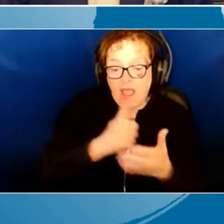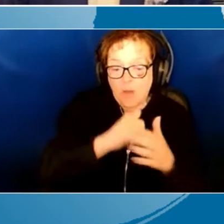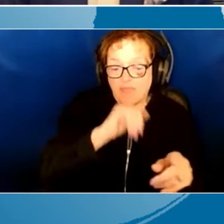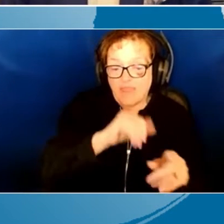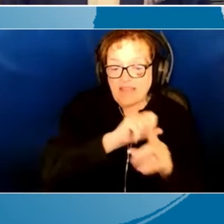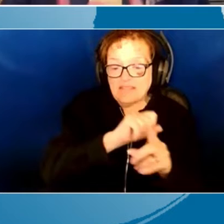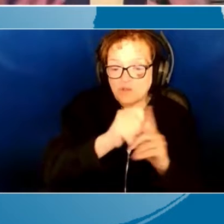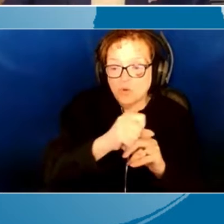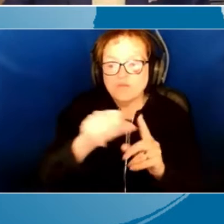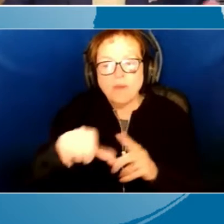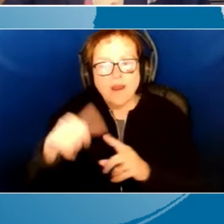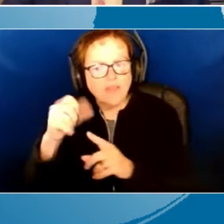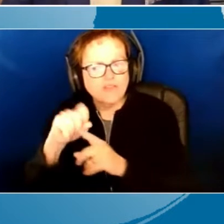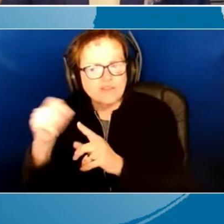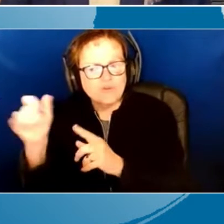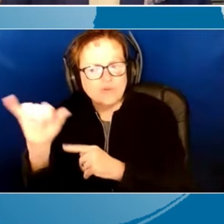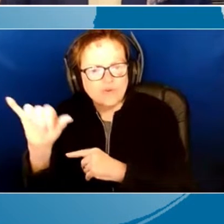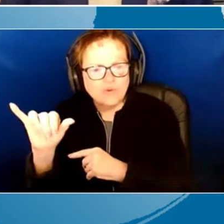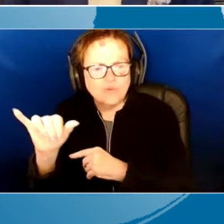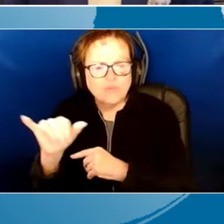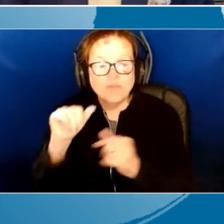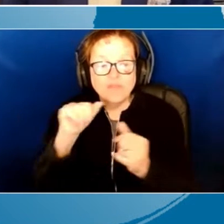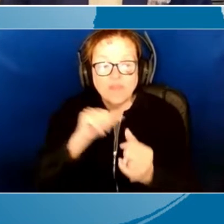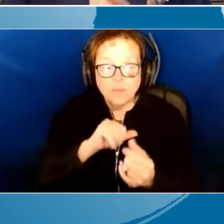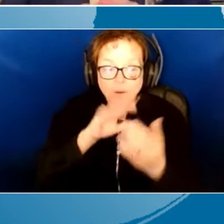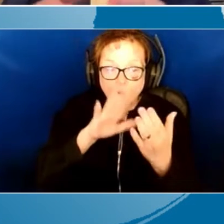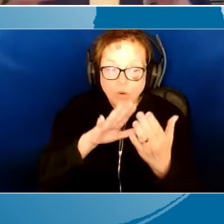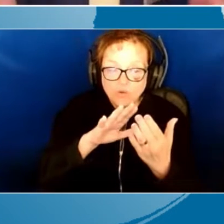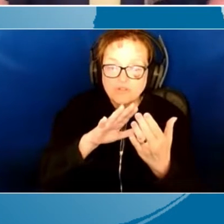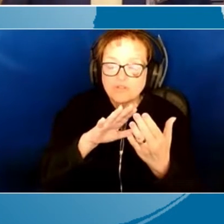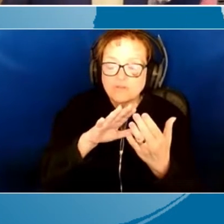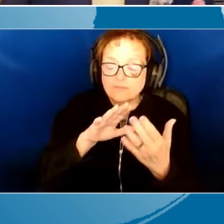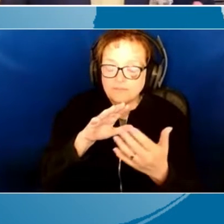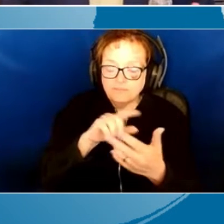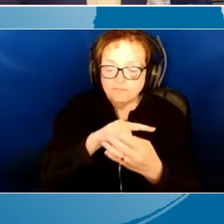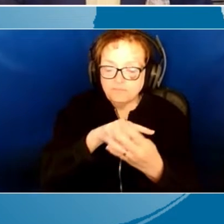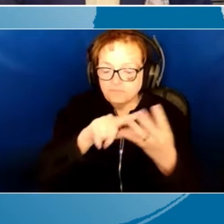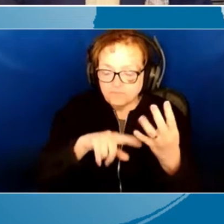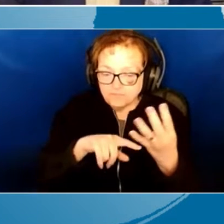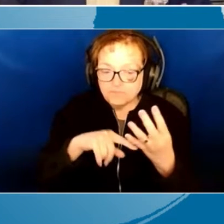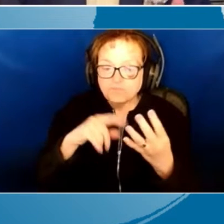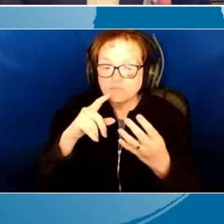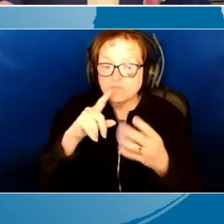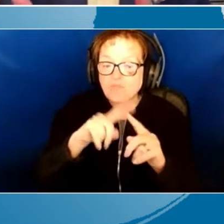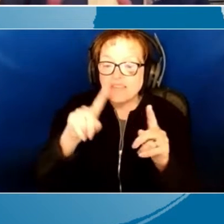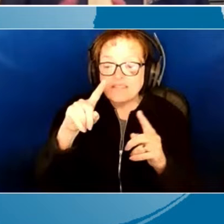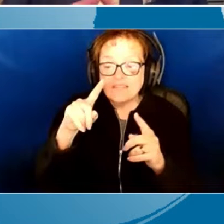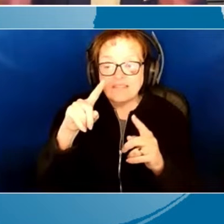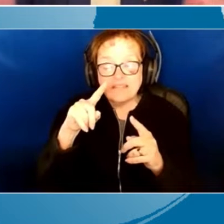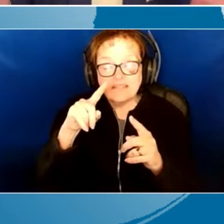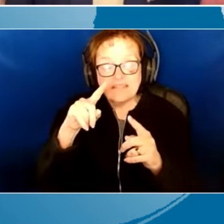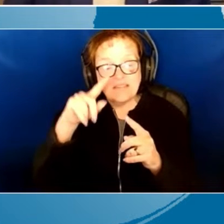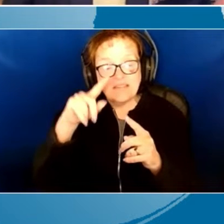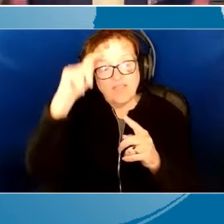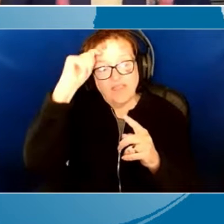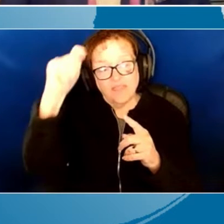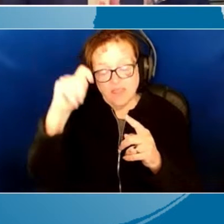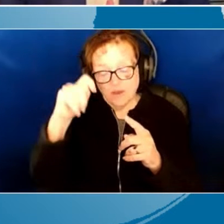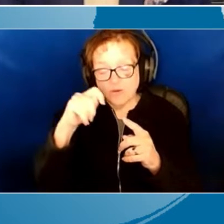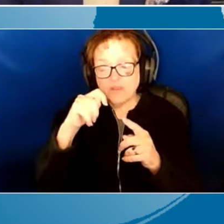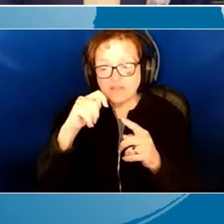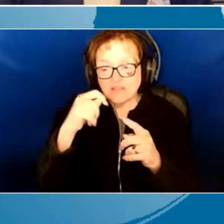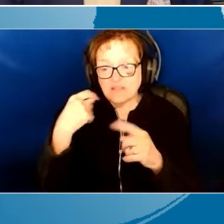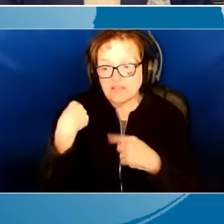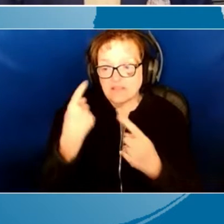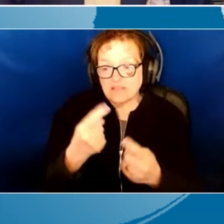well? The coaching approach that we use is grounded in a number of theoretical frameworks that are used and were and have been